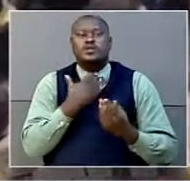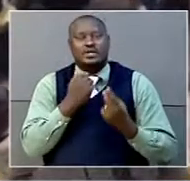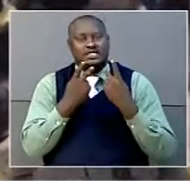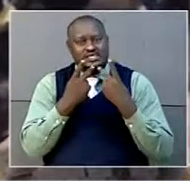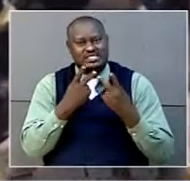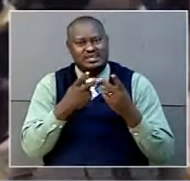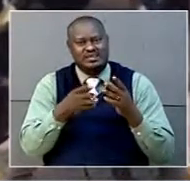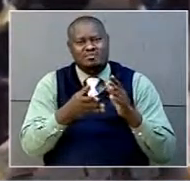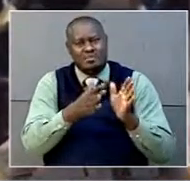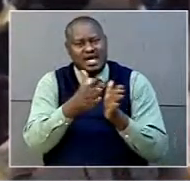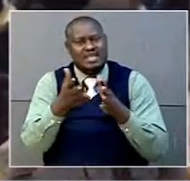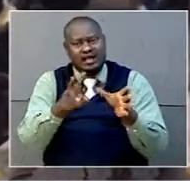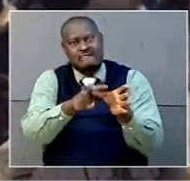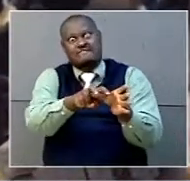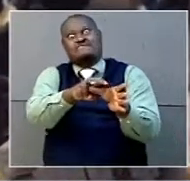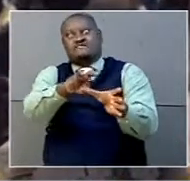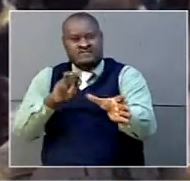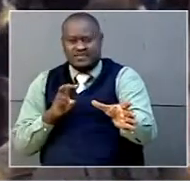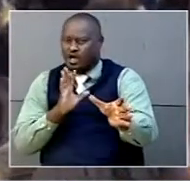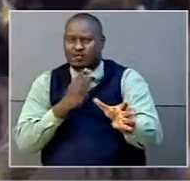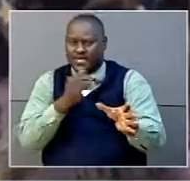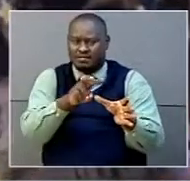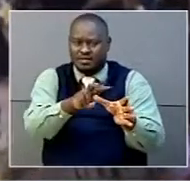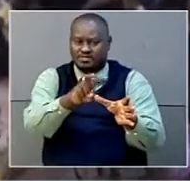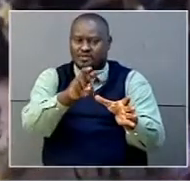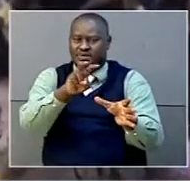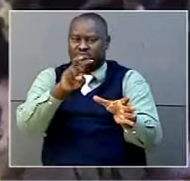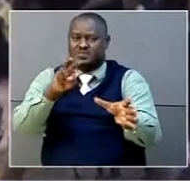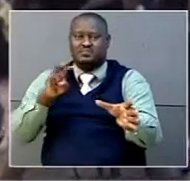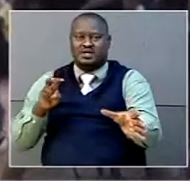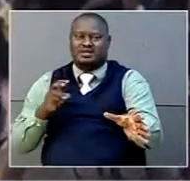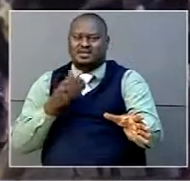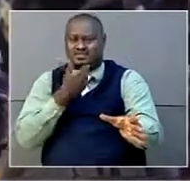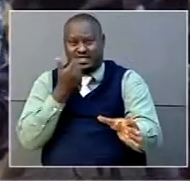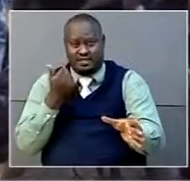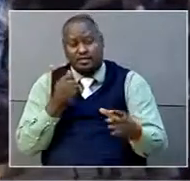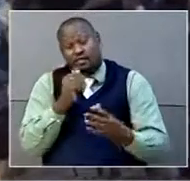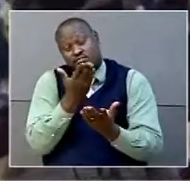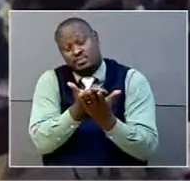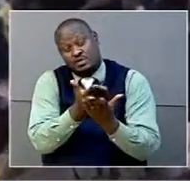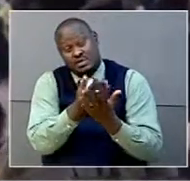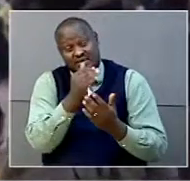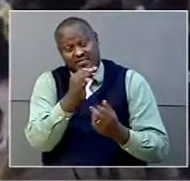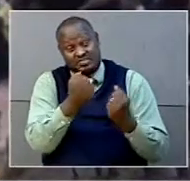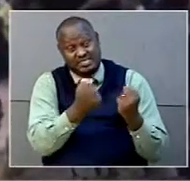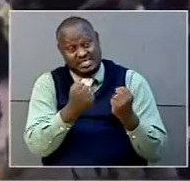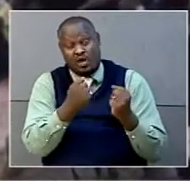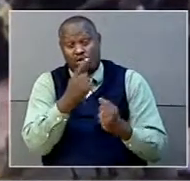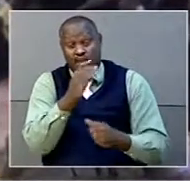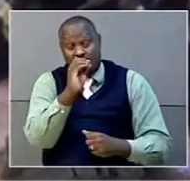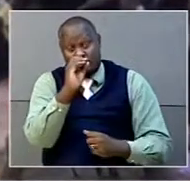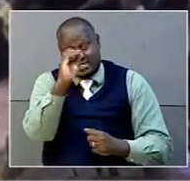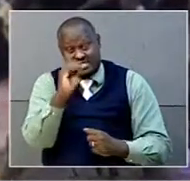gradual plan of pulling out. And will still be, if she cannot support 100%,